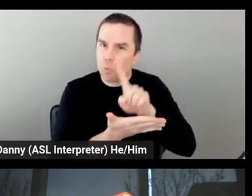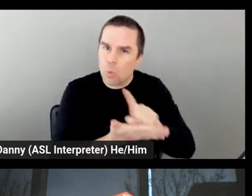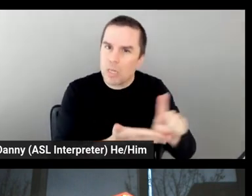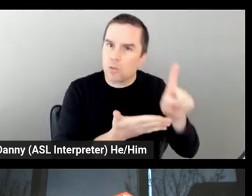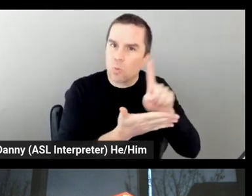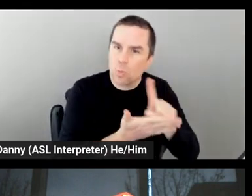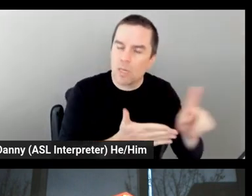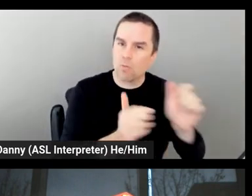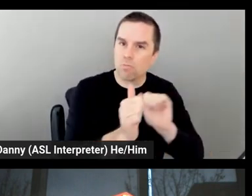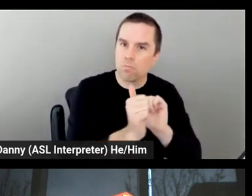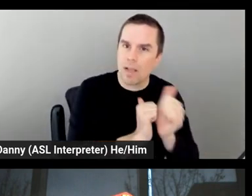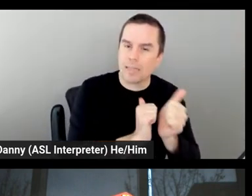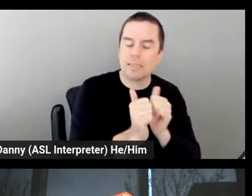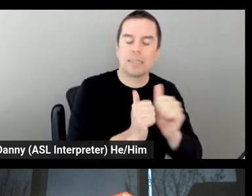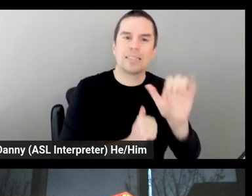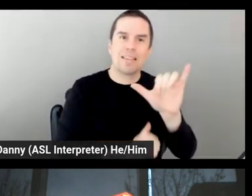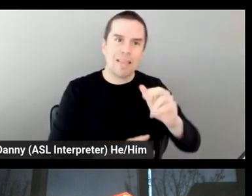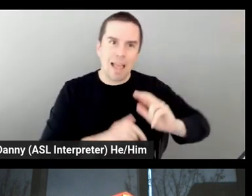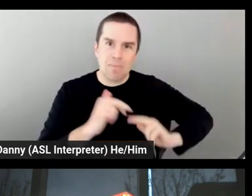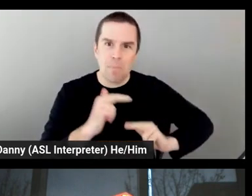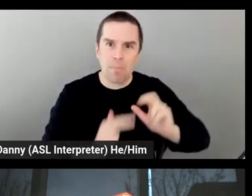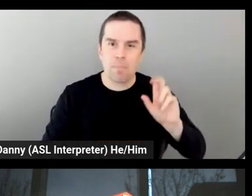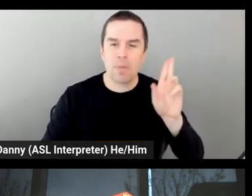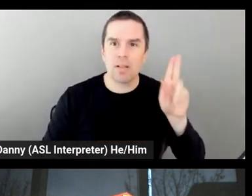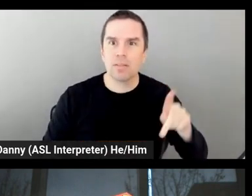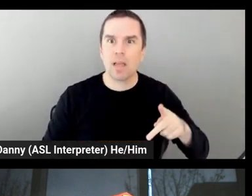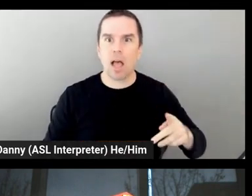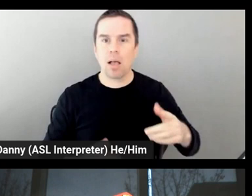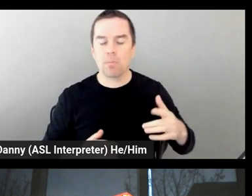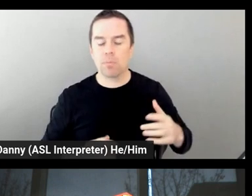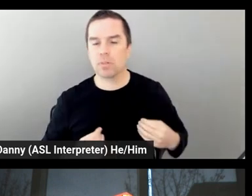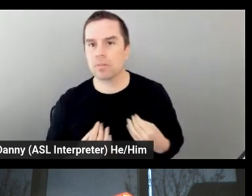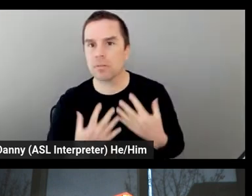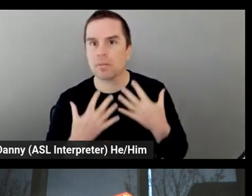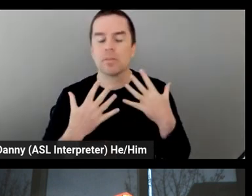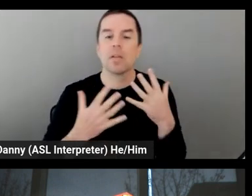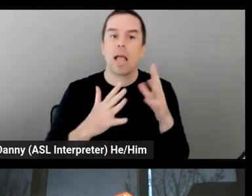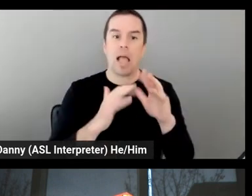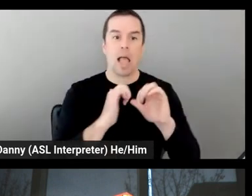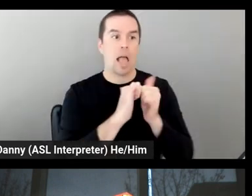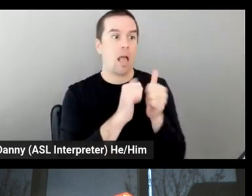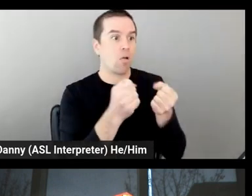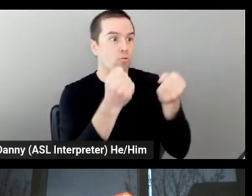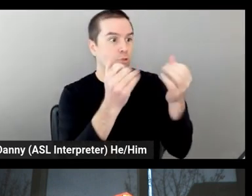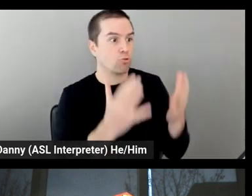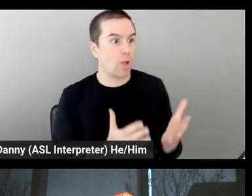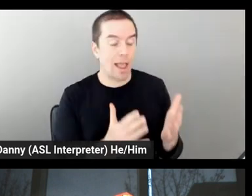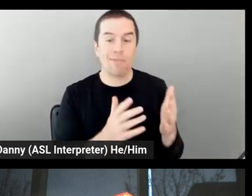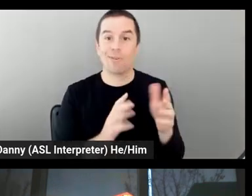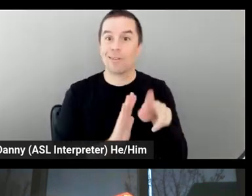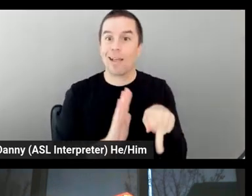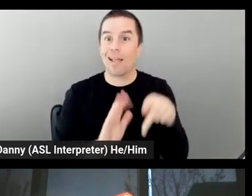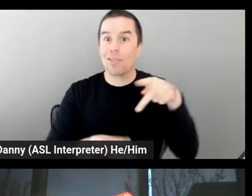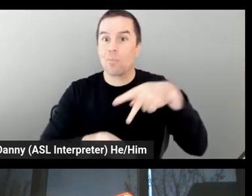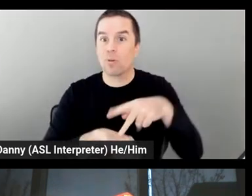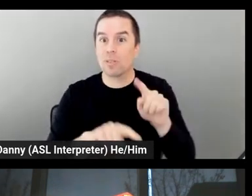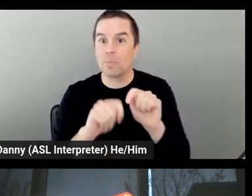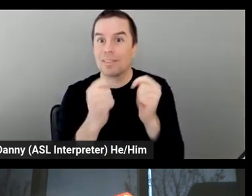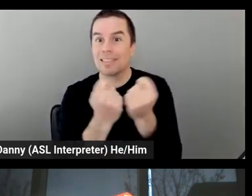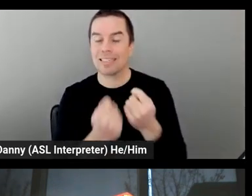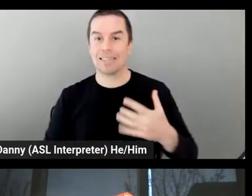listening to how not just the drivers and the team principal feels, but also how some of the extended feel, the team feels,